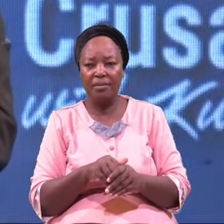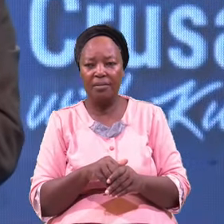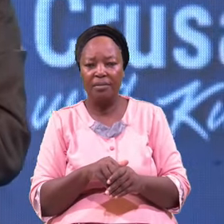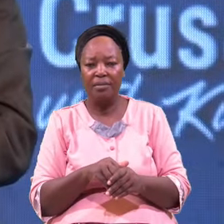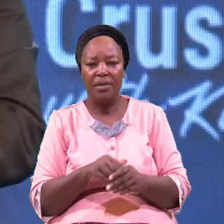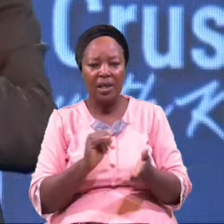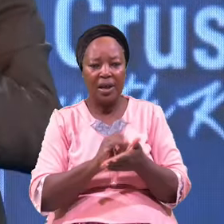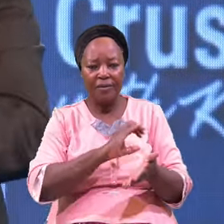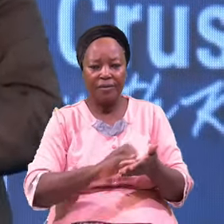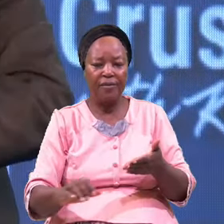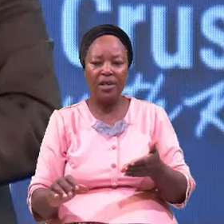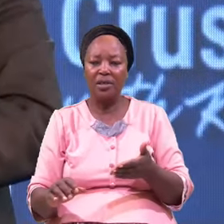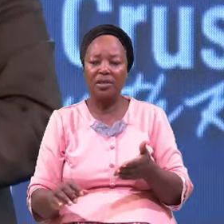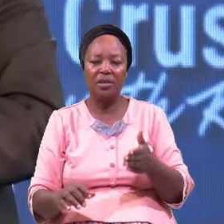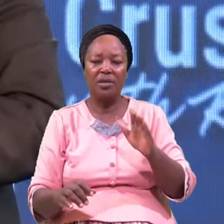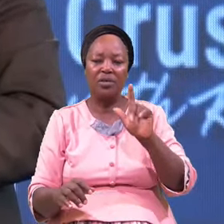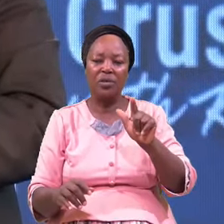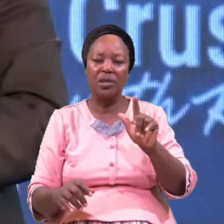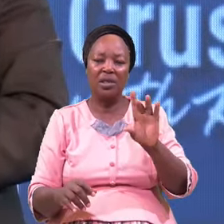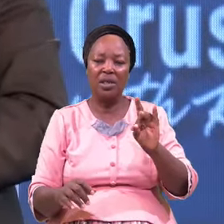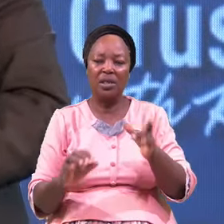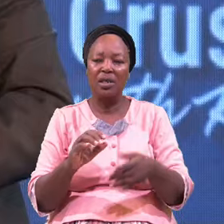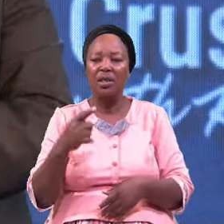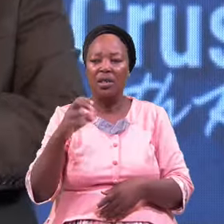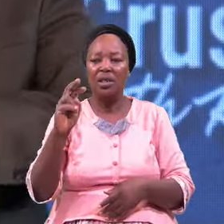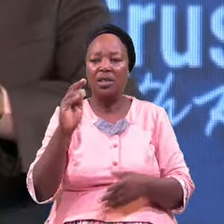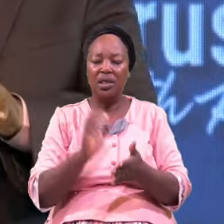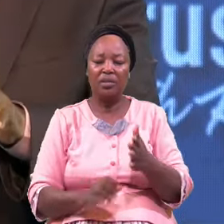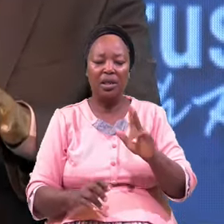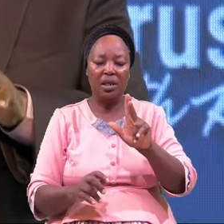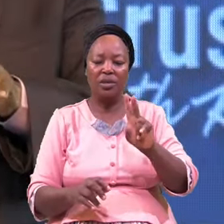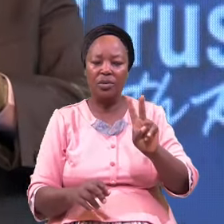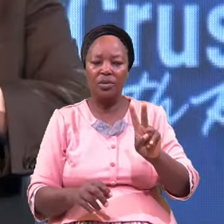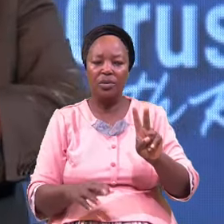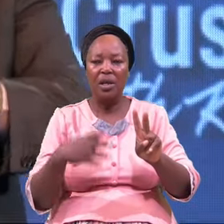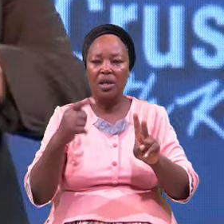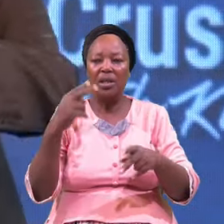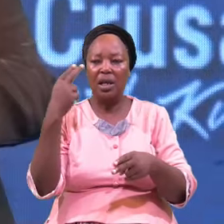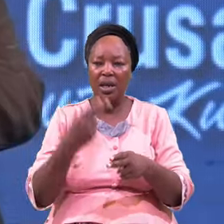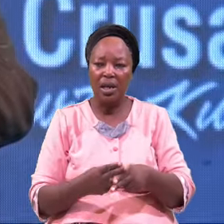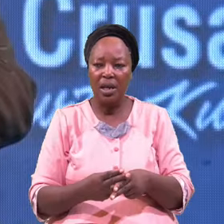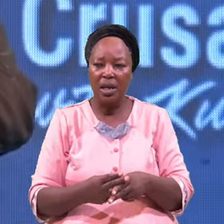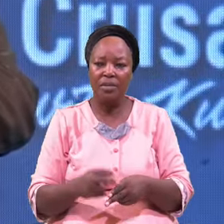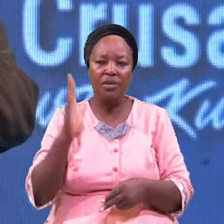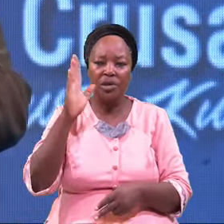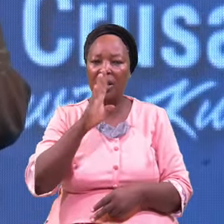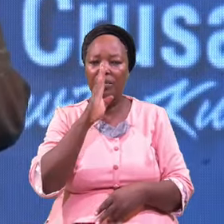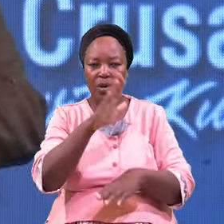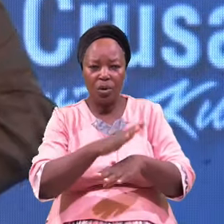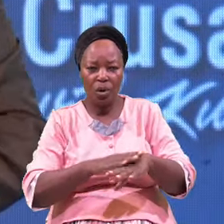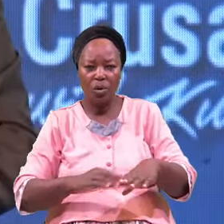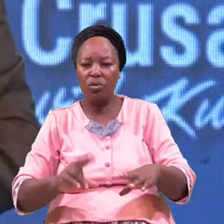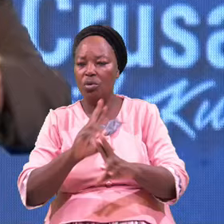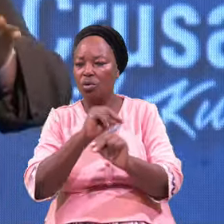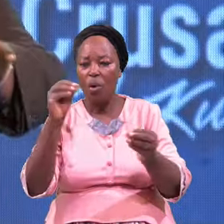Verse 28 Genesis 32 That Name Shall Be Called No